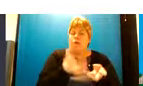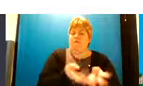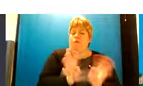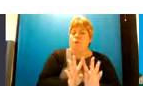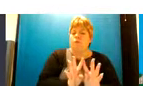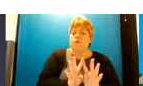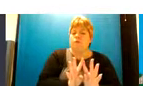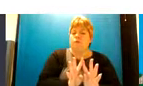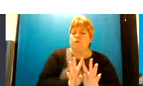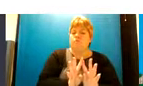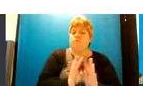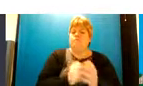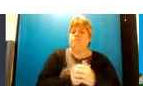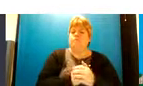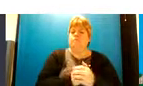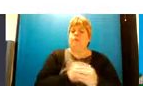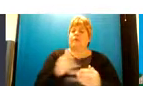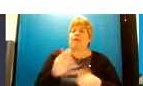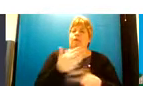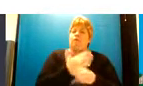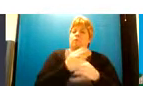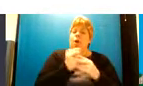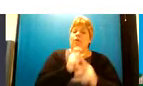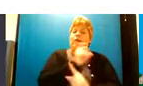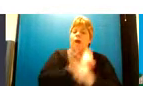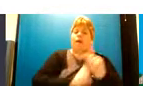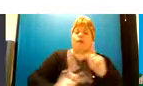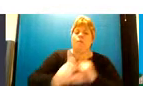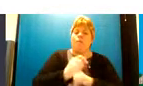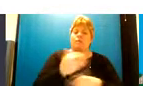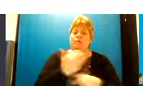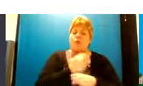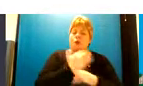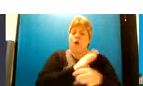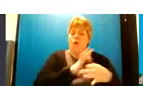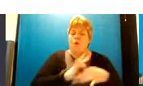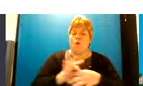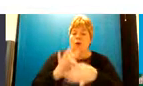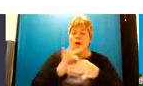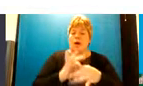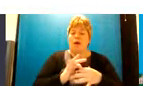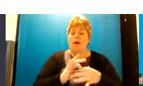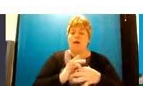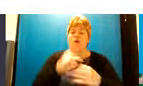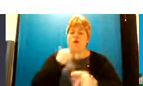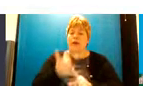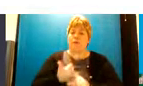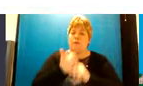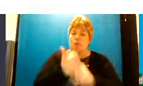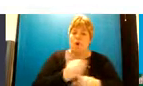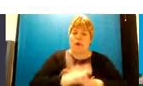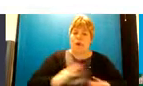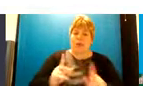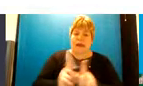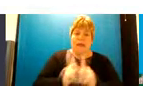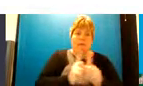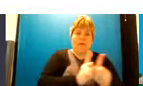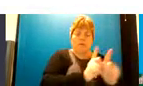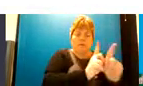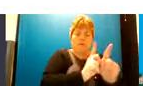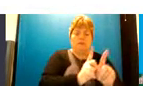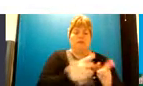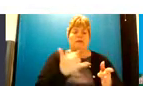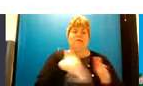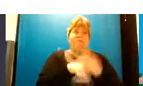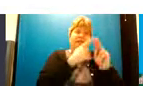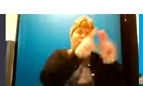with um community workers who'll be able to move with the child so support them and whether that's in the